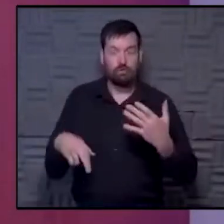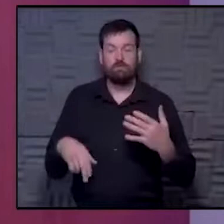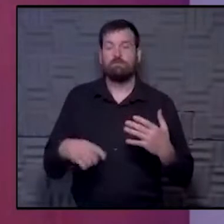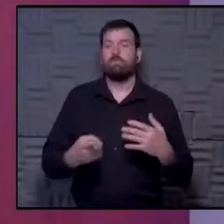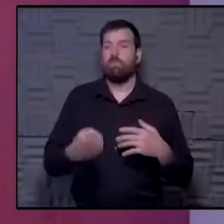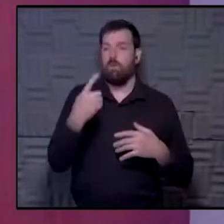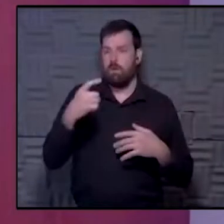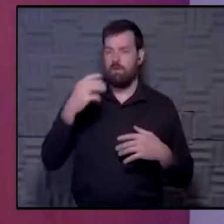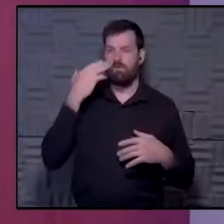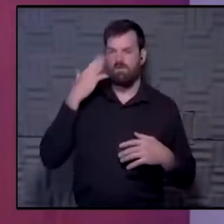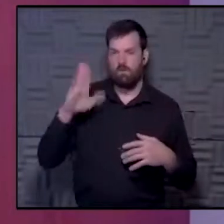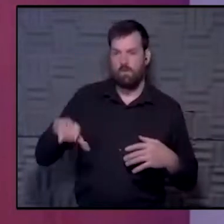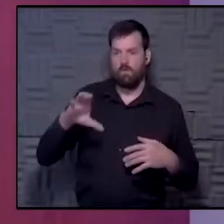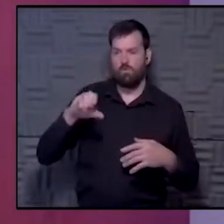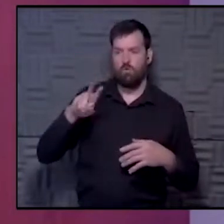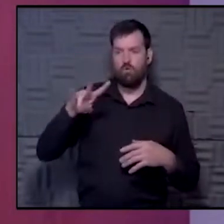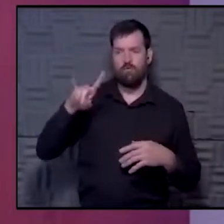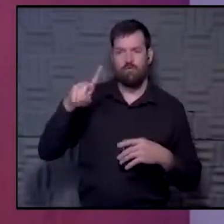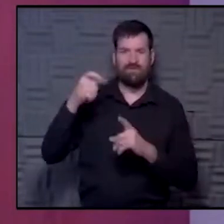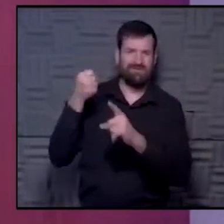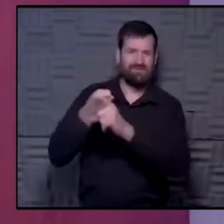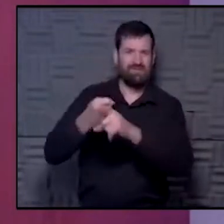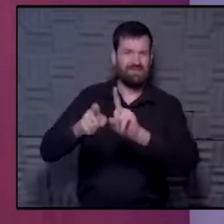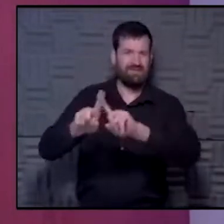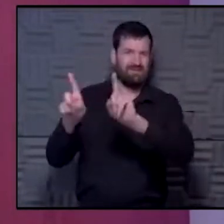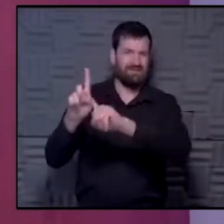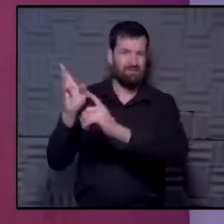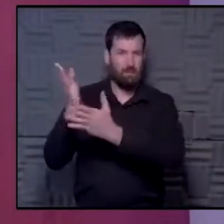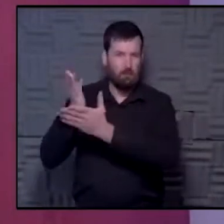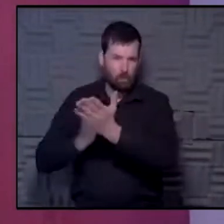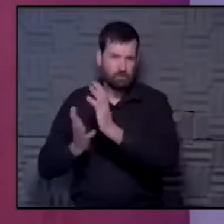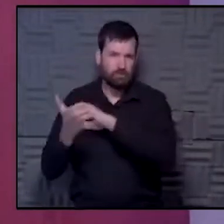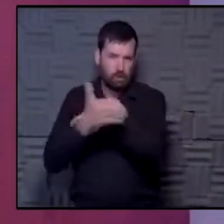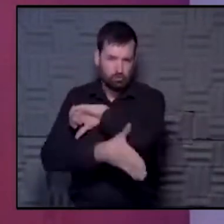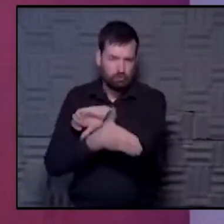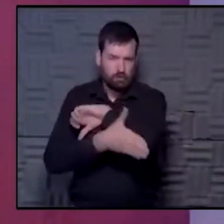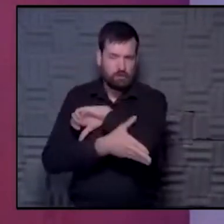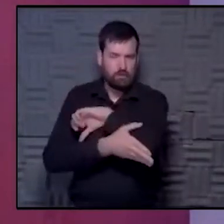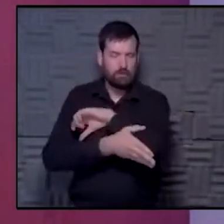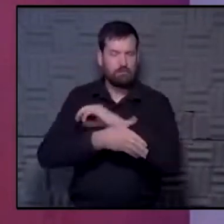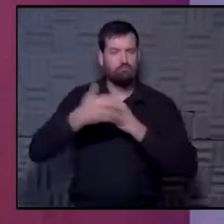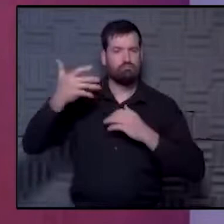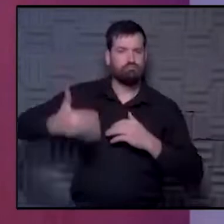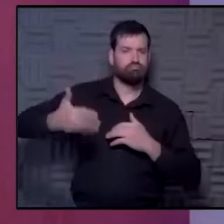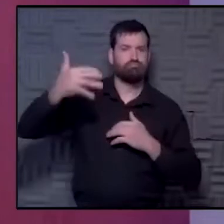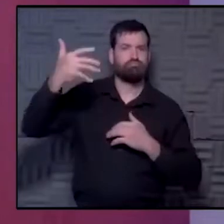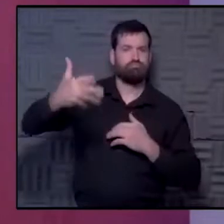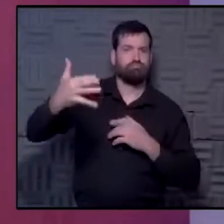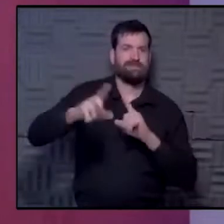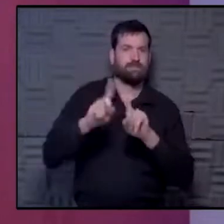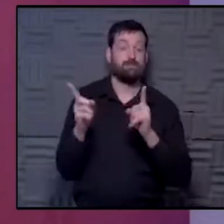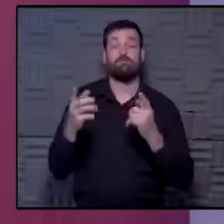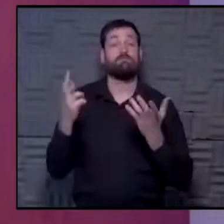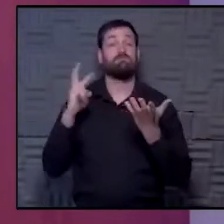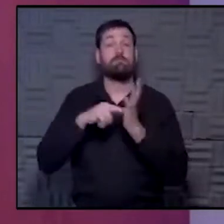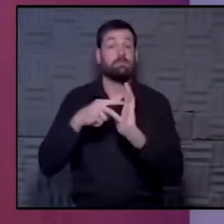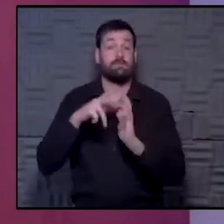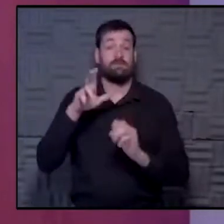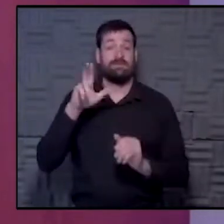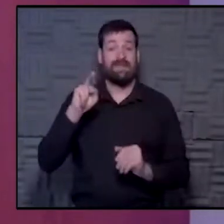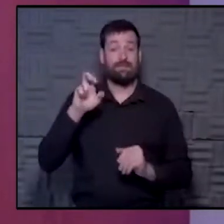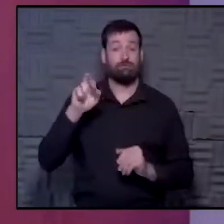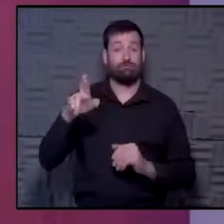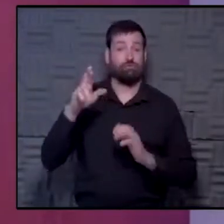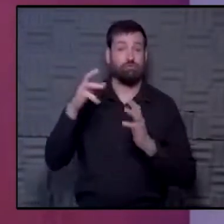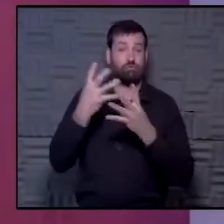that COVID impacted different parts of the country at different times last year. And so we wanted to see whether the cancer screening impact was